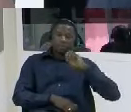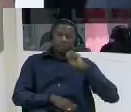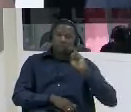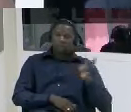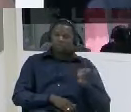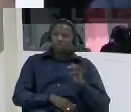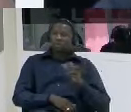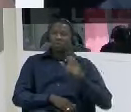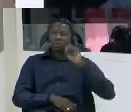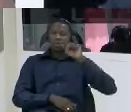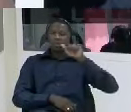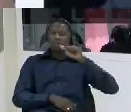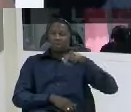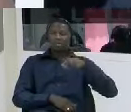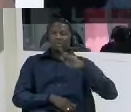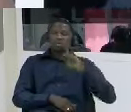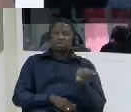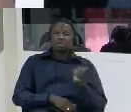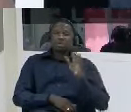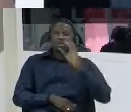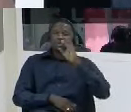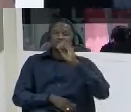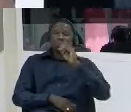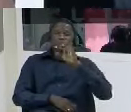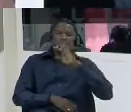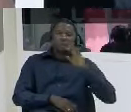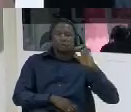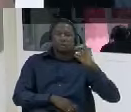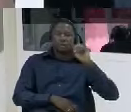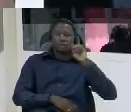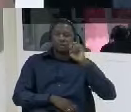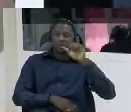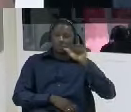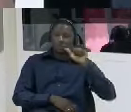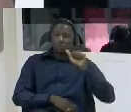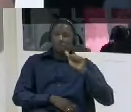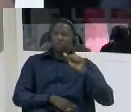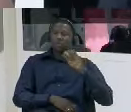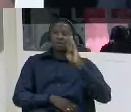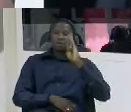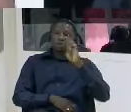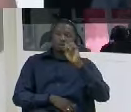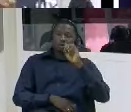ismaila jamme and borakoli this i can recognize